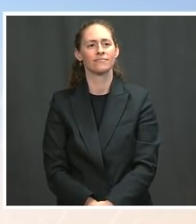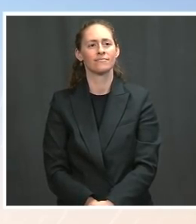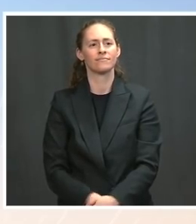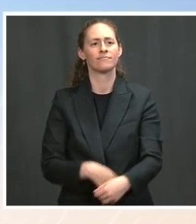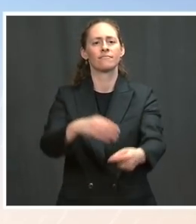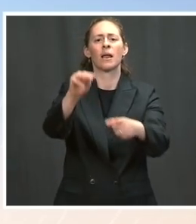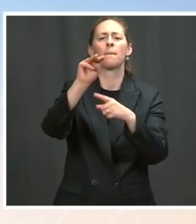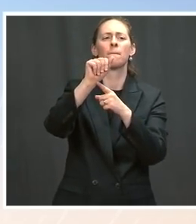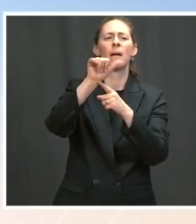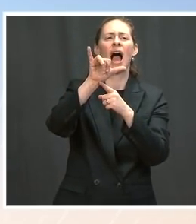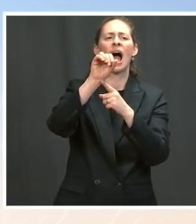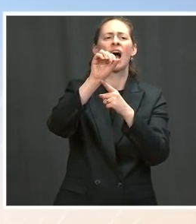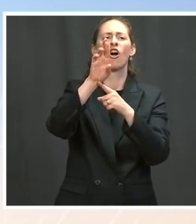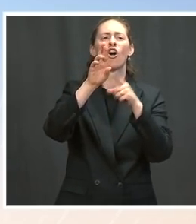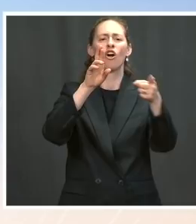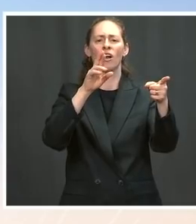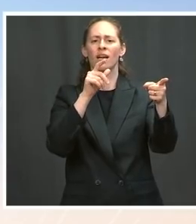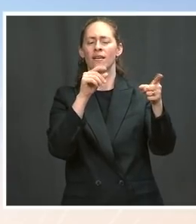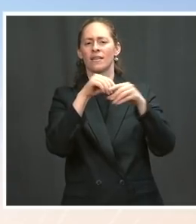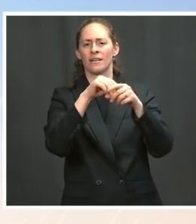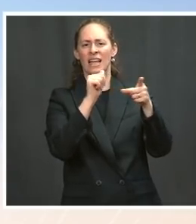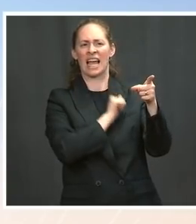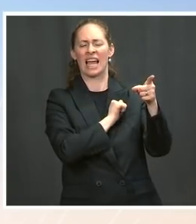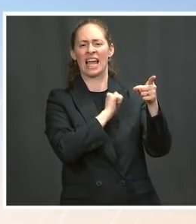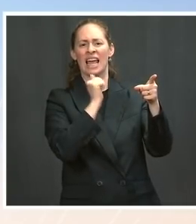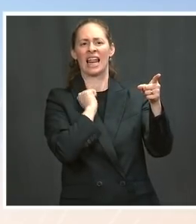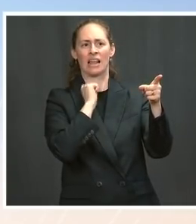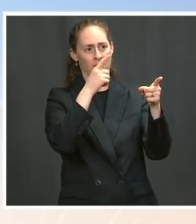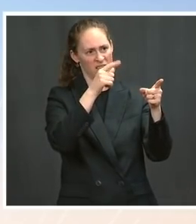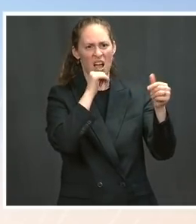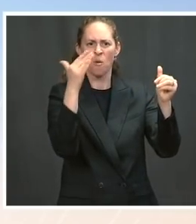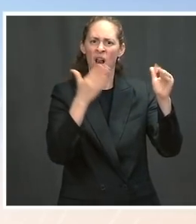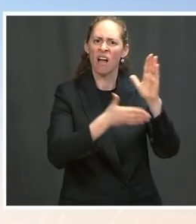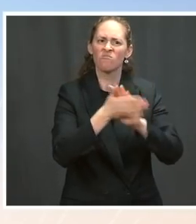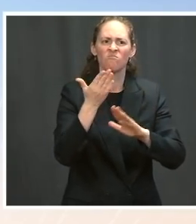course, was a supporter of the President's. Just a few weeks ago, he even participated in one night.